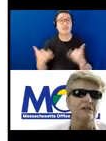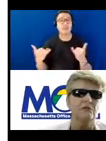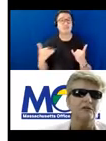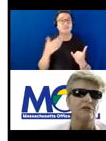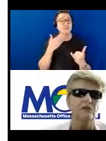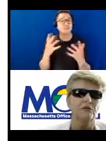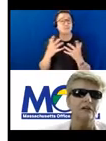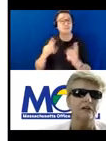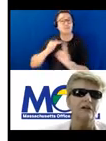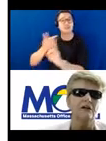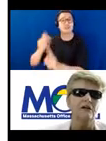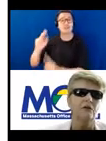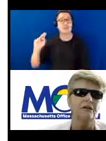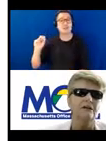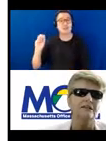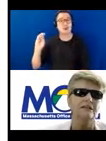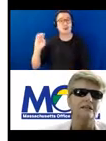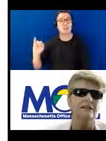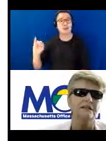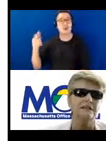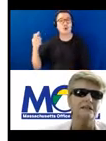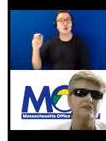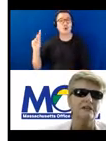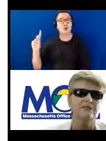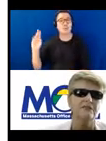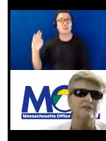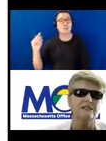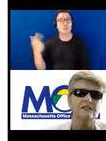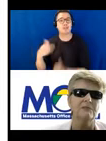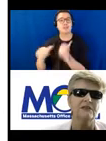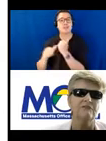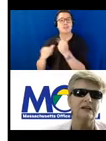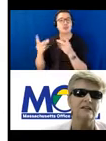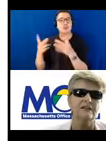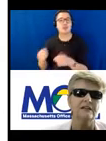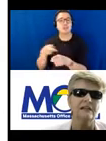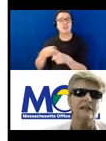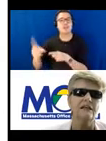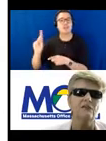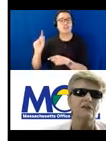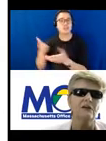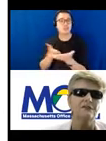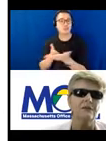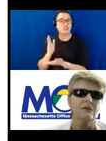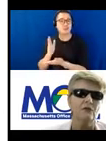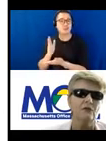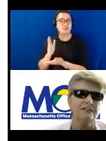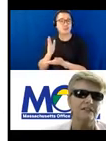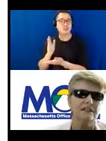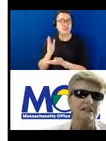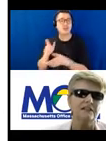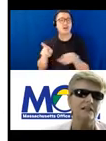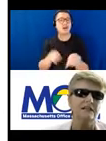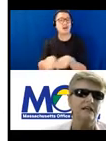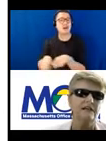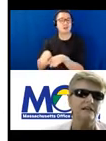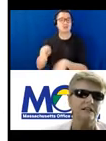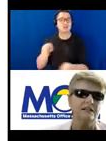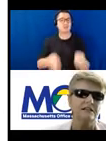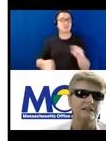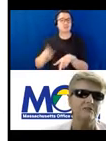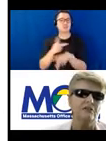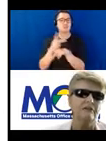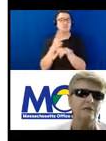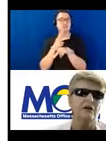to Naomi Goldberg, who is the Assistant Director of Disability Rights, and also oversees the Client